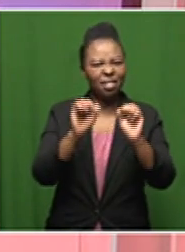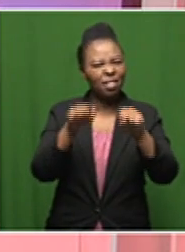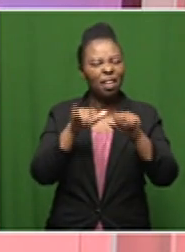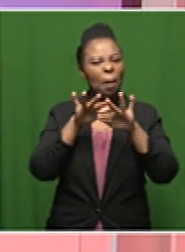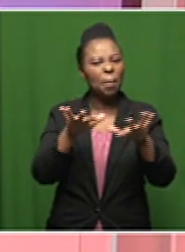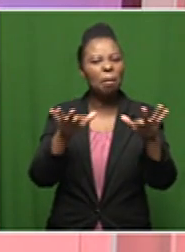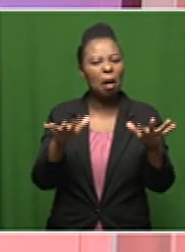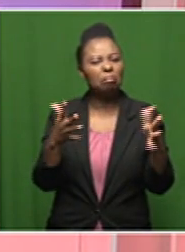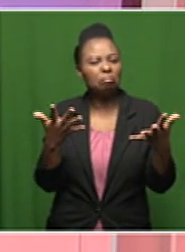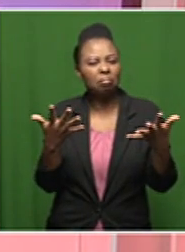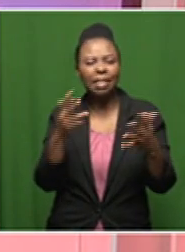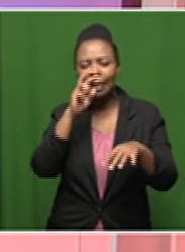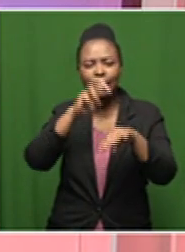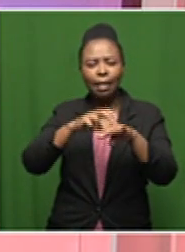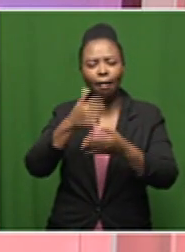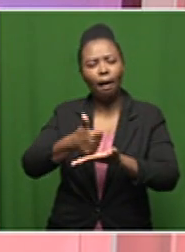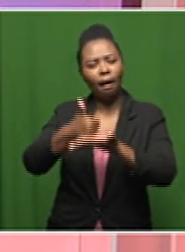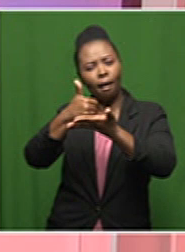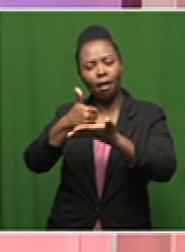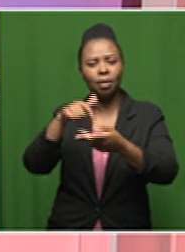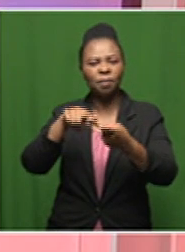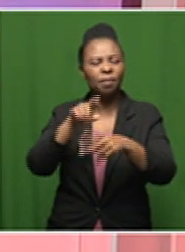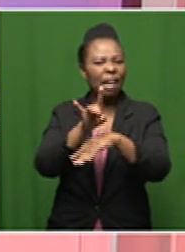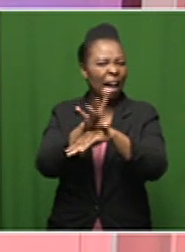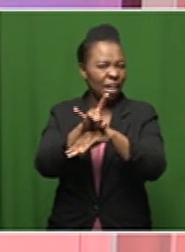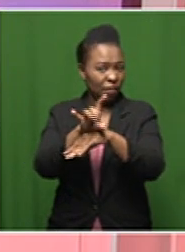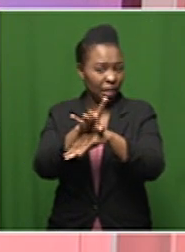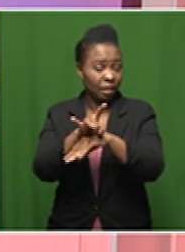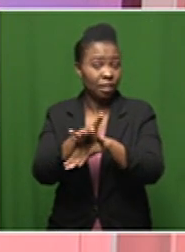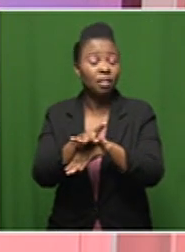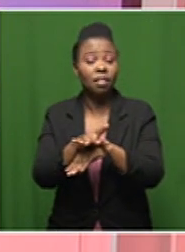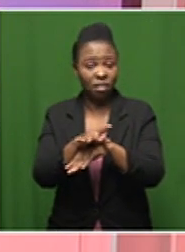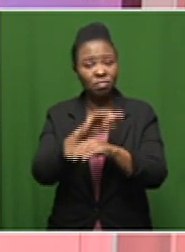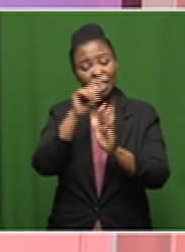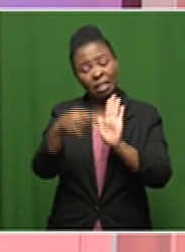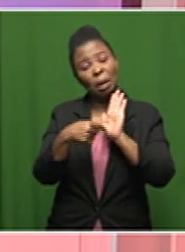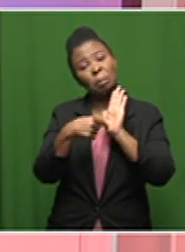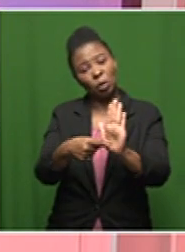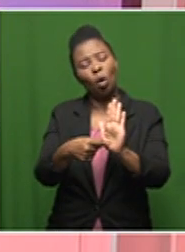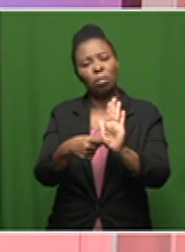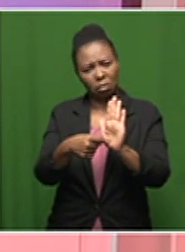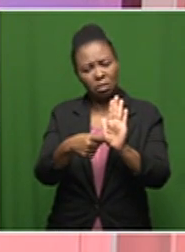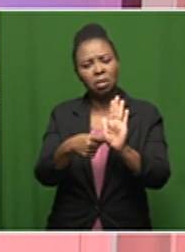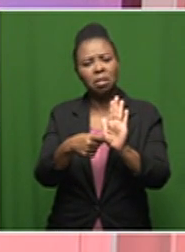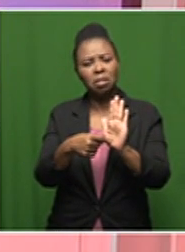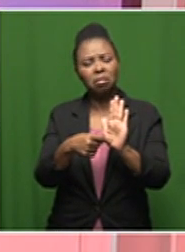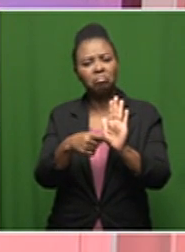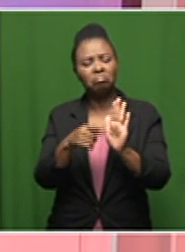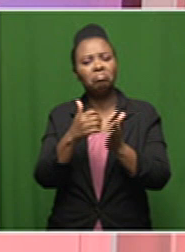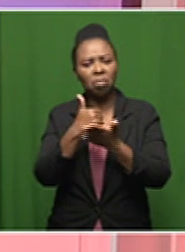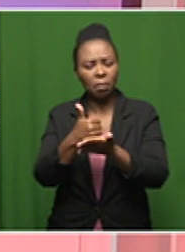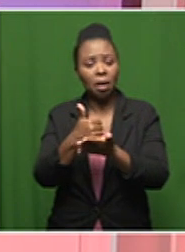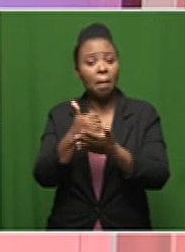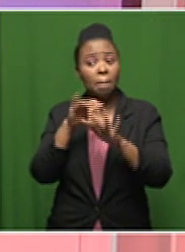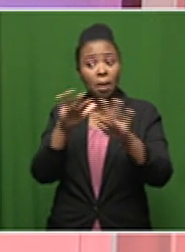this time for help and advice particularly in dealing with some of these symptoms and what we're finding is that people are going online